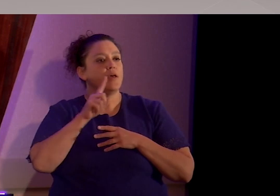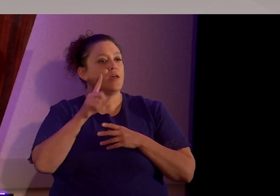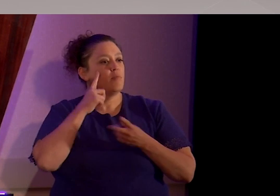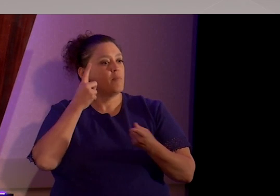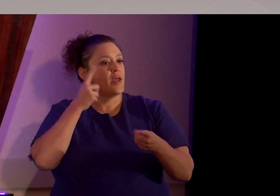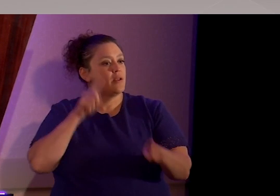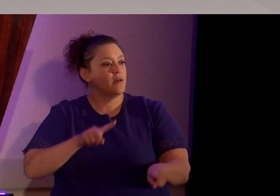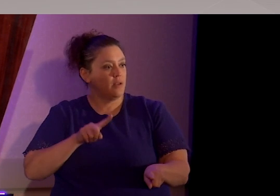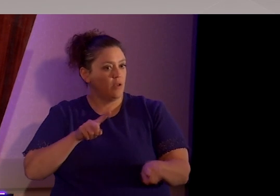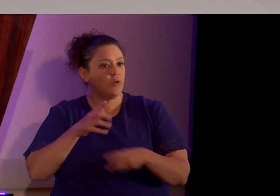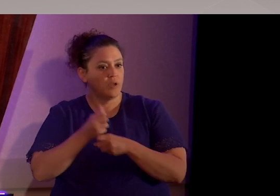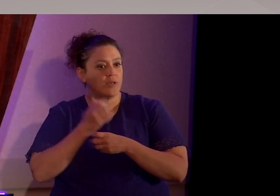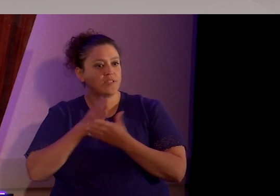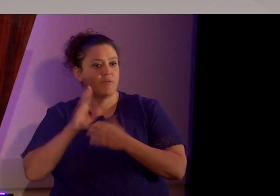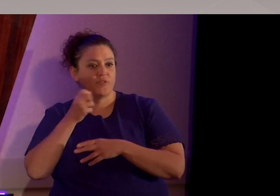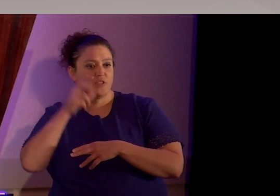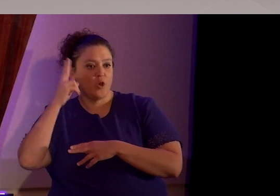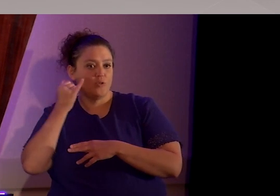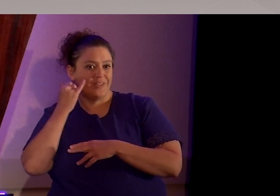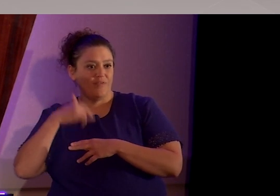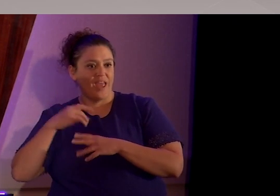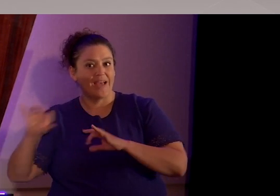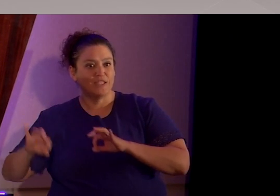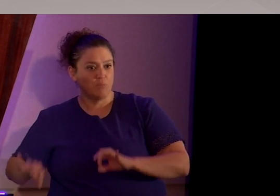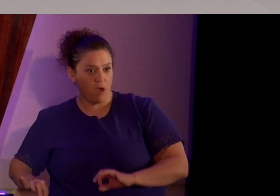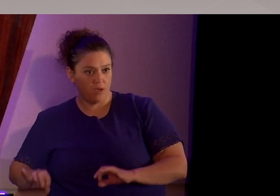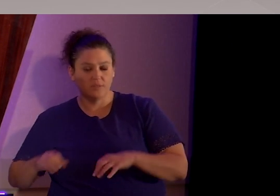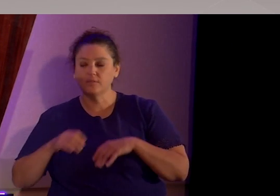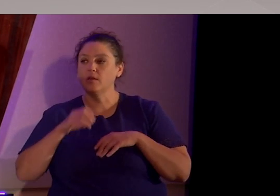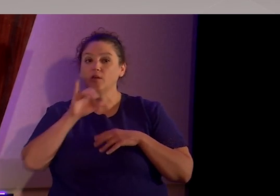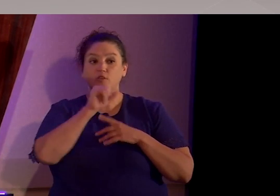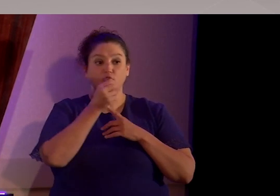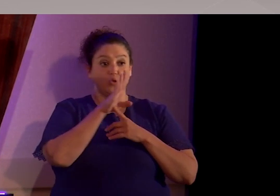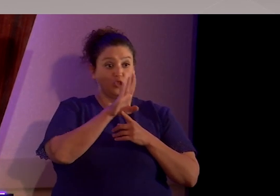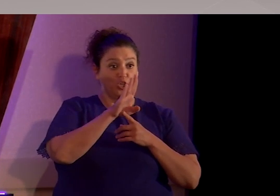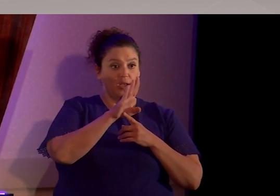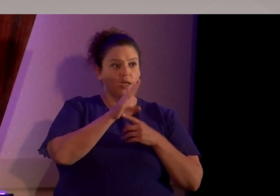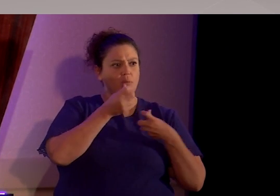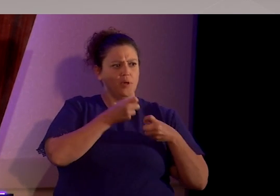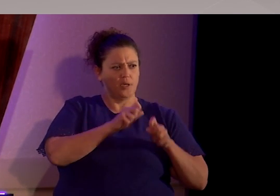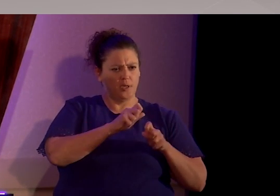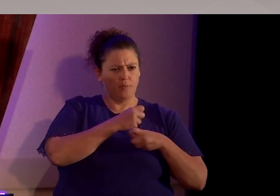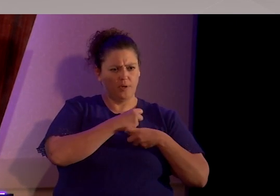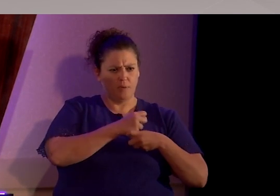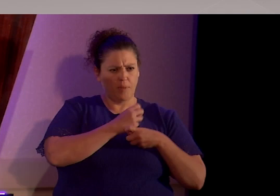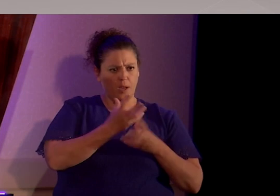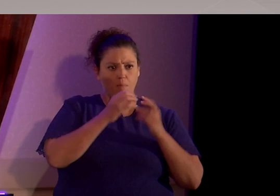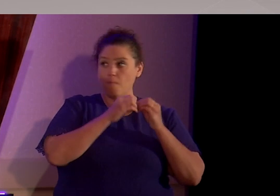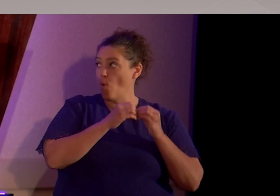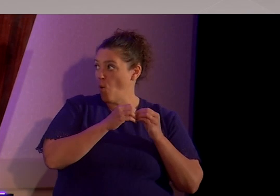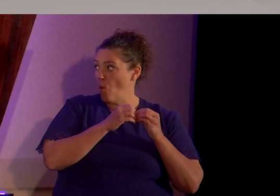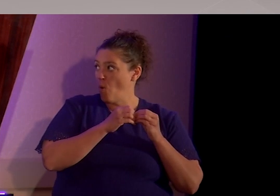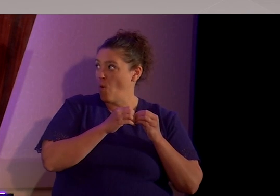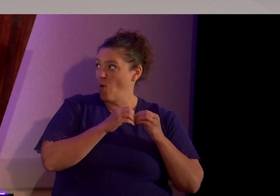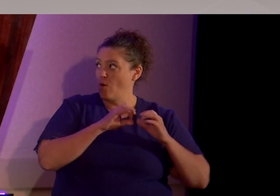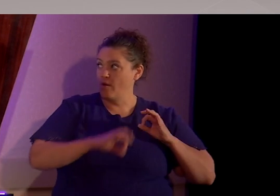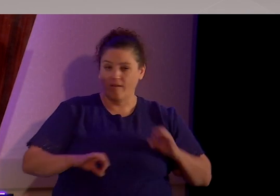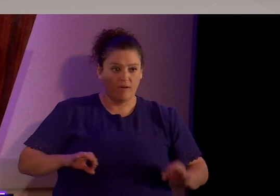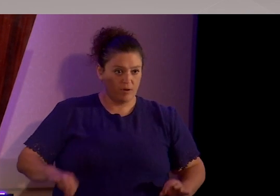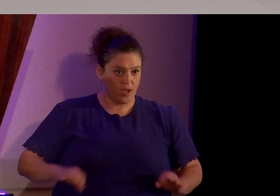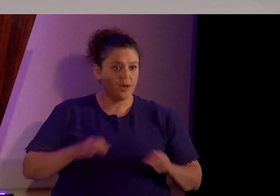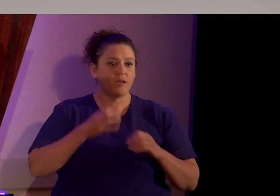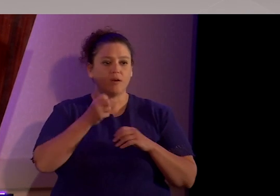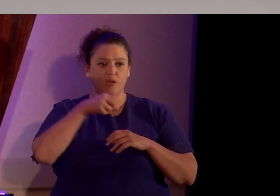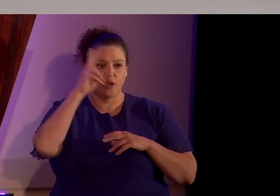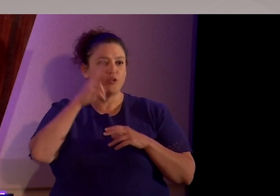speckled or spotted. So, Jacob attempted to make more spotted and speckled goats by having the goats